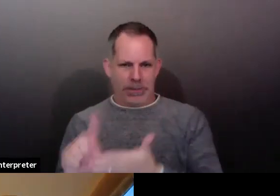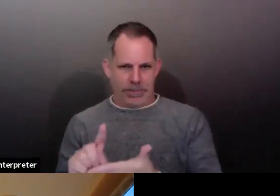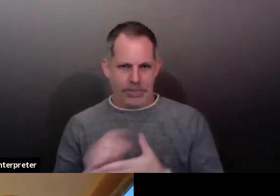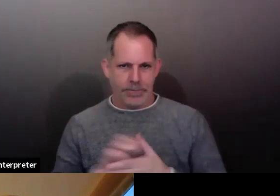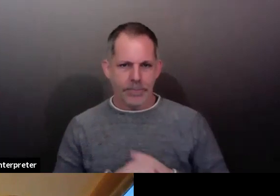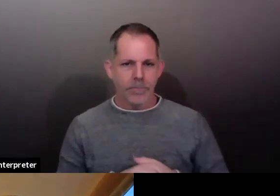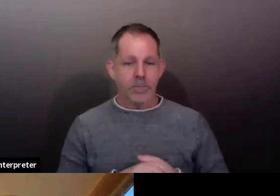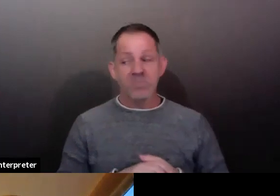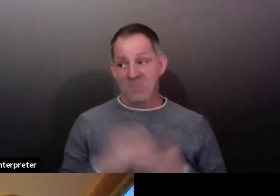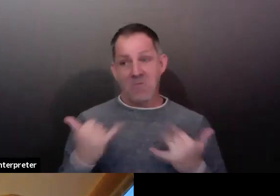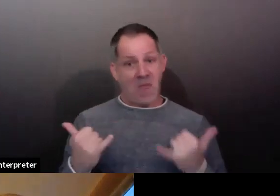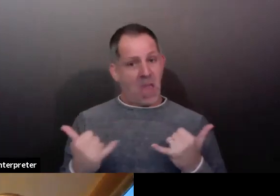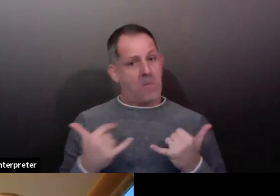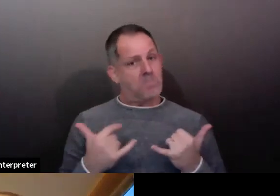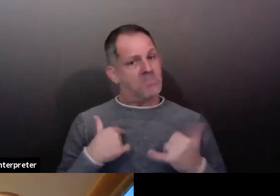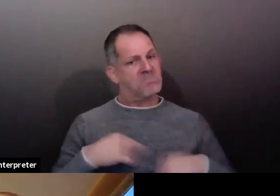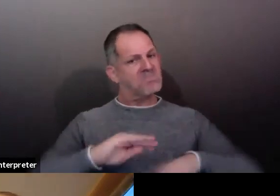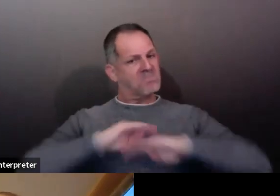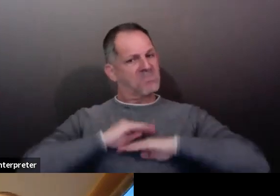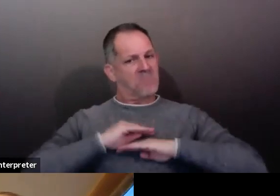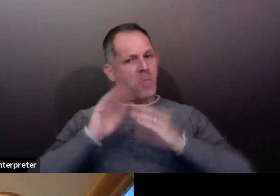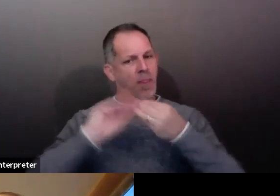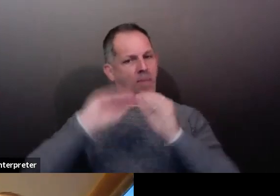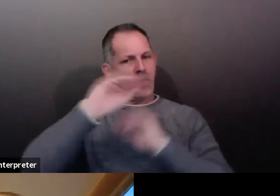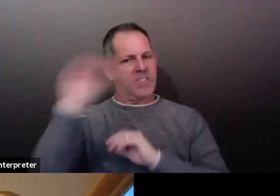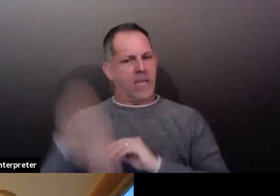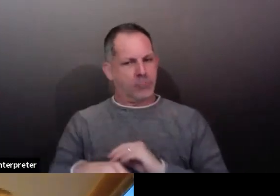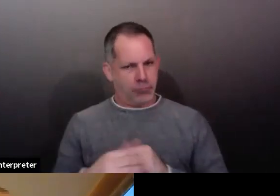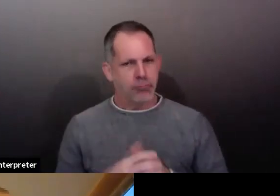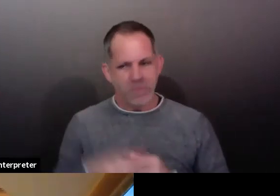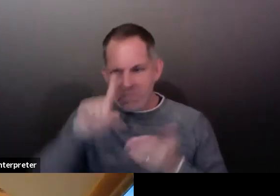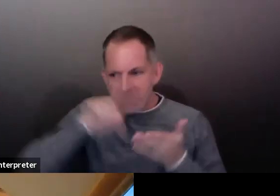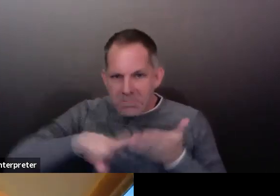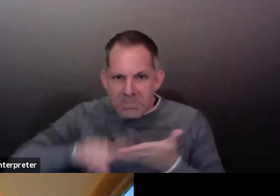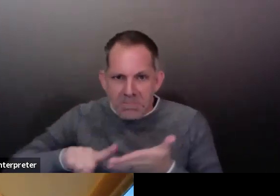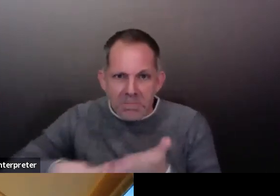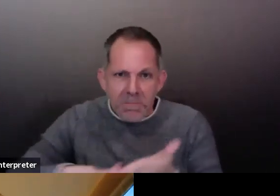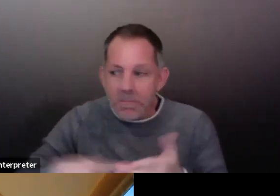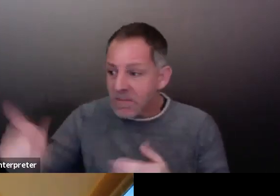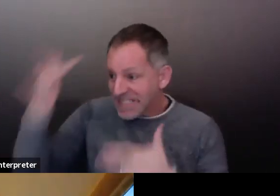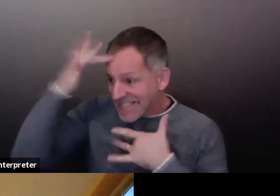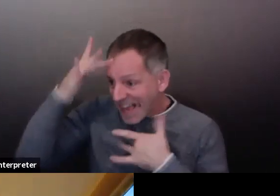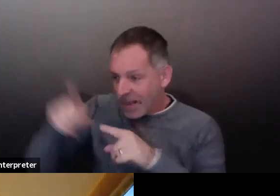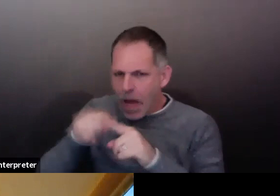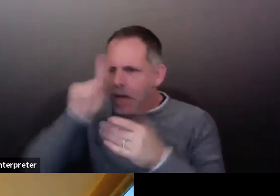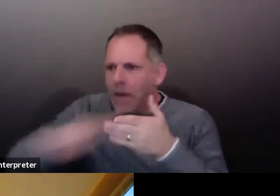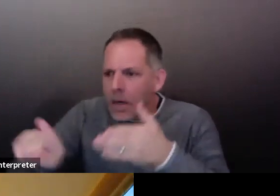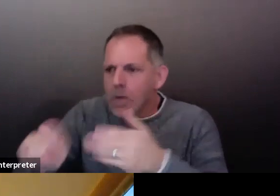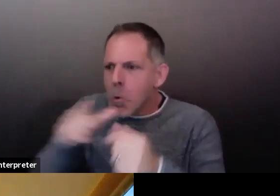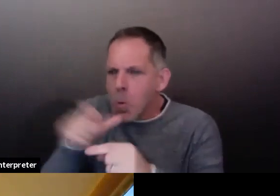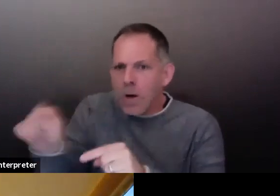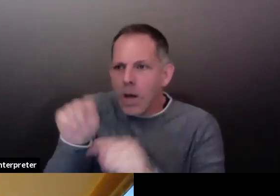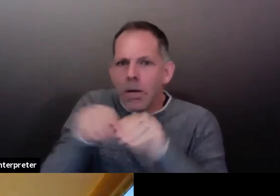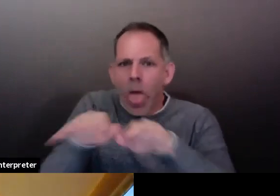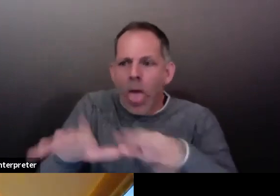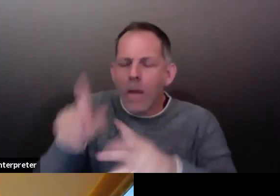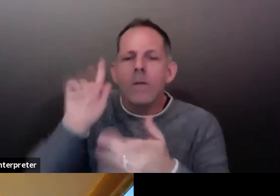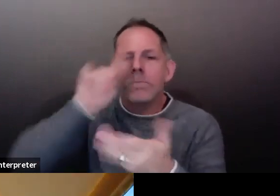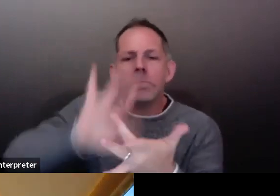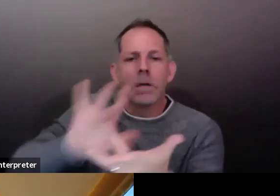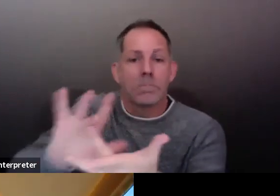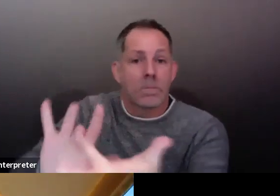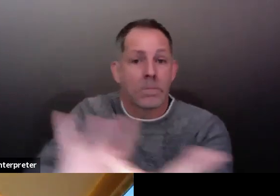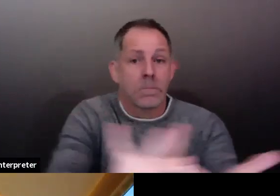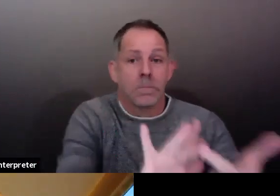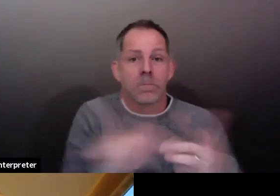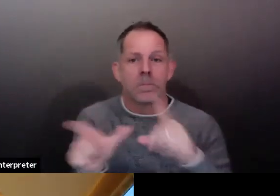state does some contact investigation work for other local health jurisdictions and did some for us in the past before the CARES